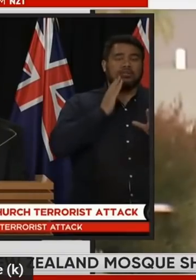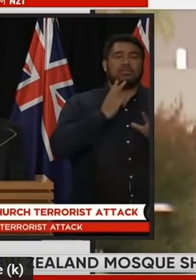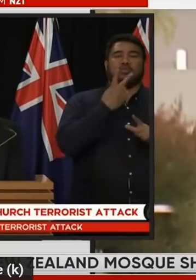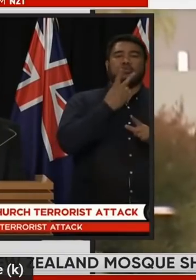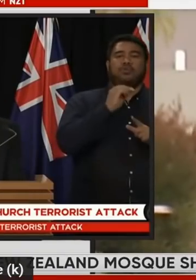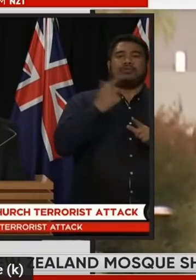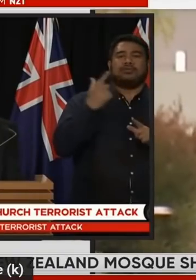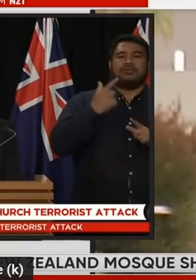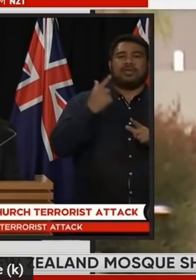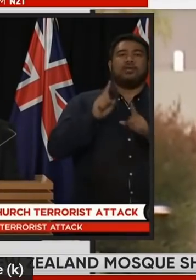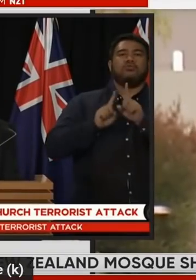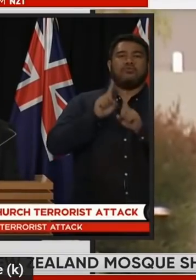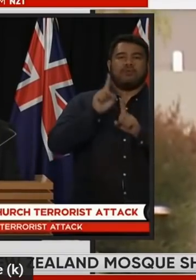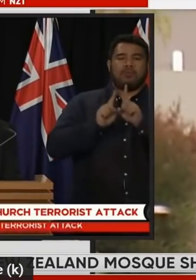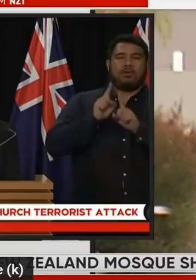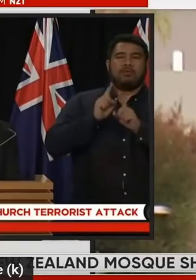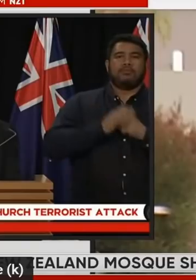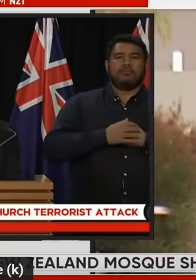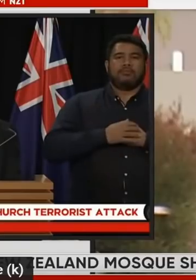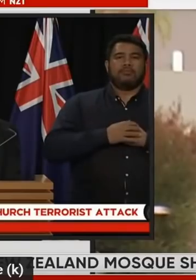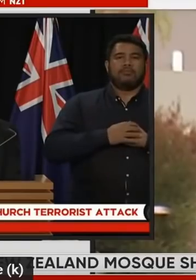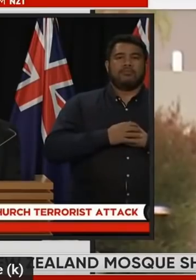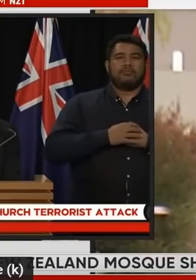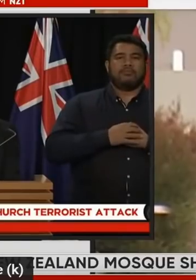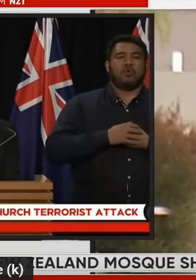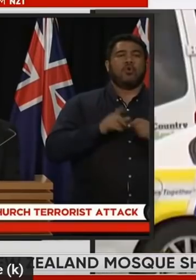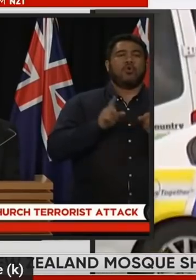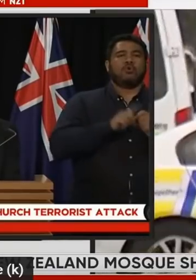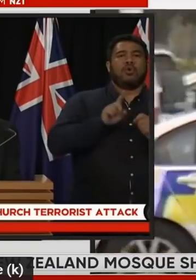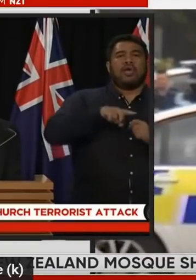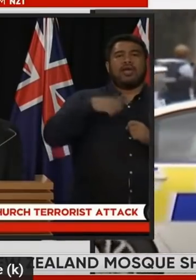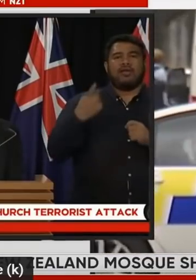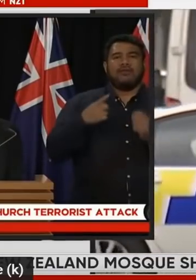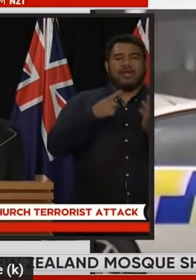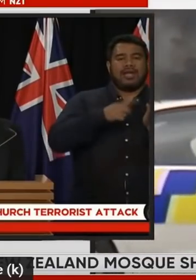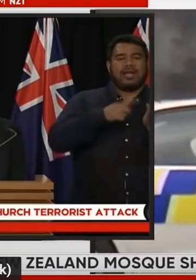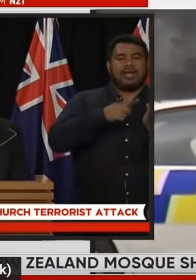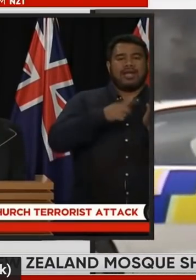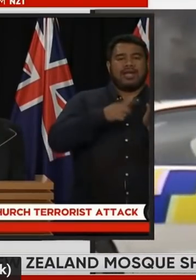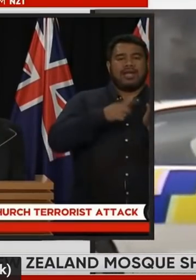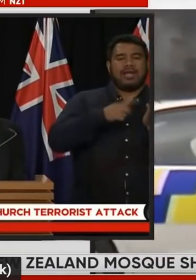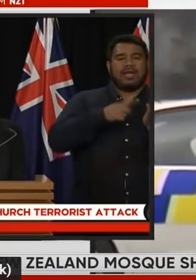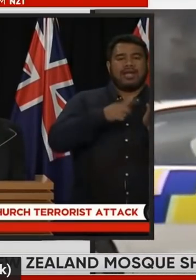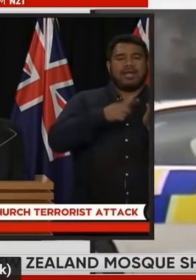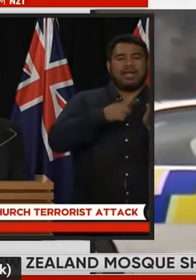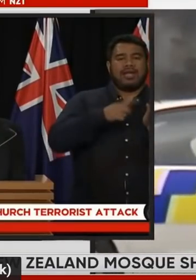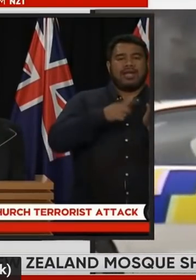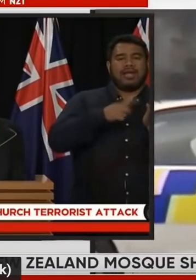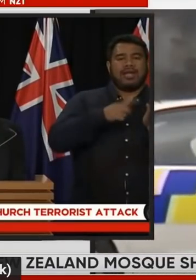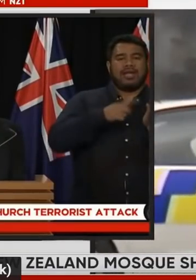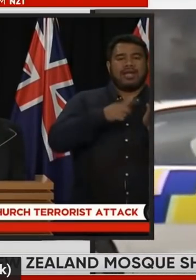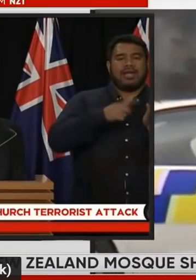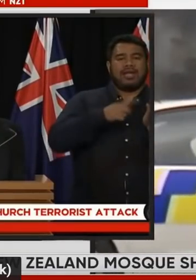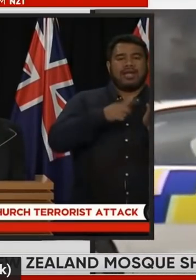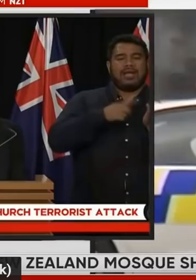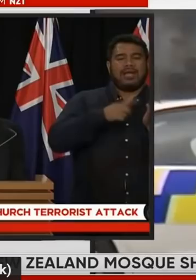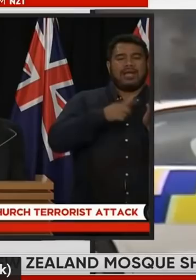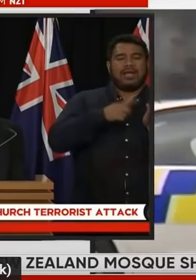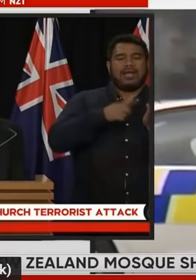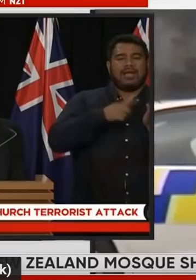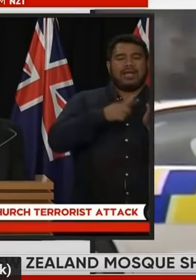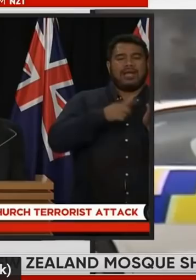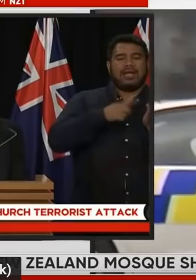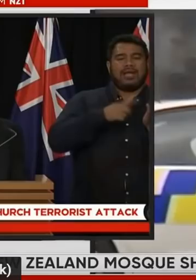a lever action firearm was also found we found that he didn't have a driver's license